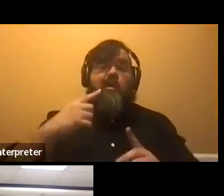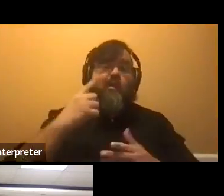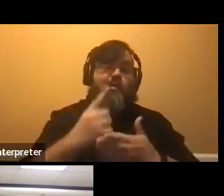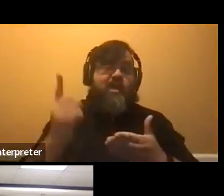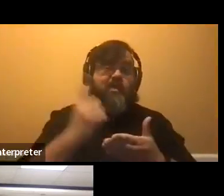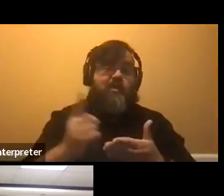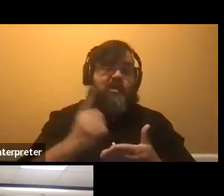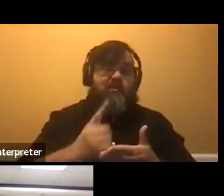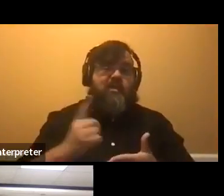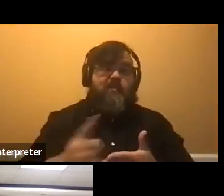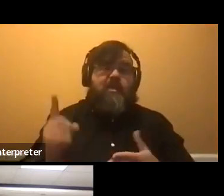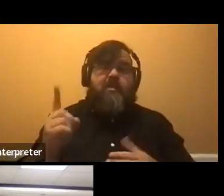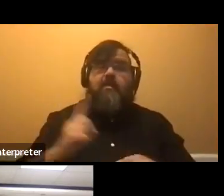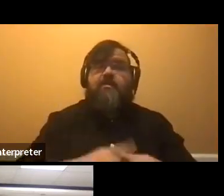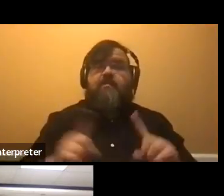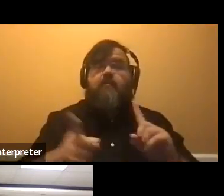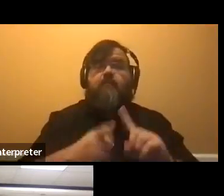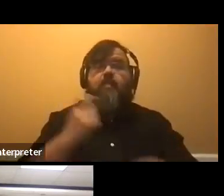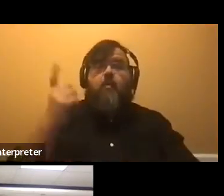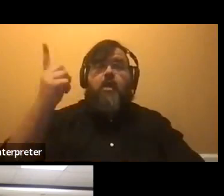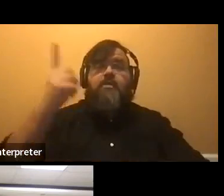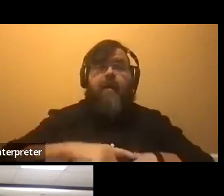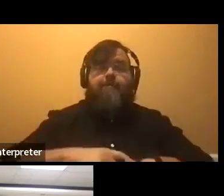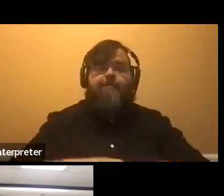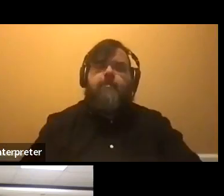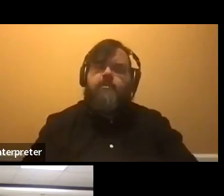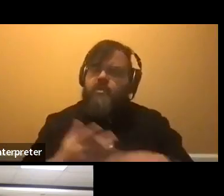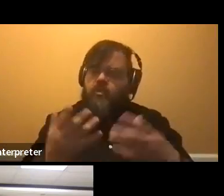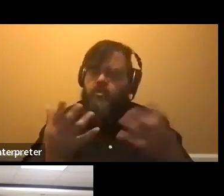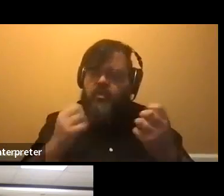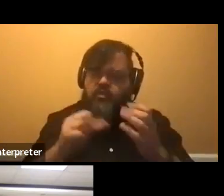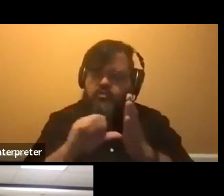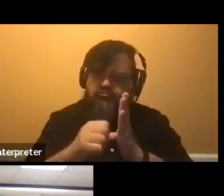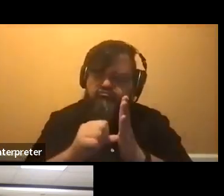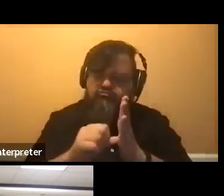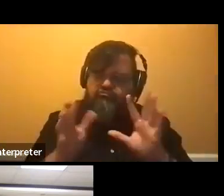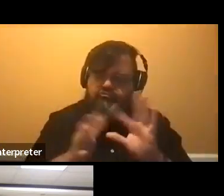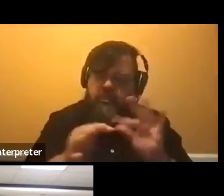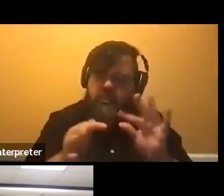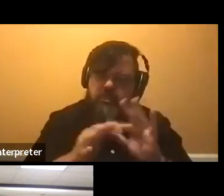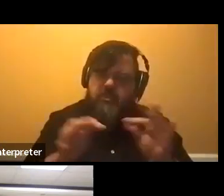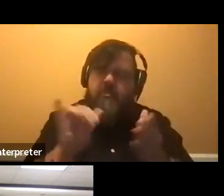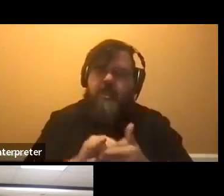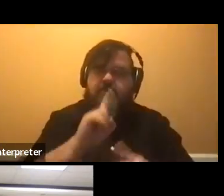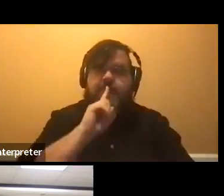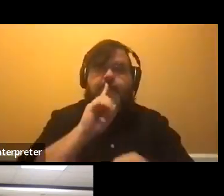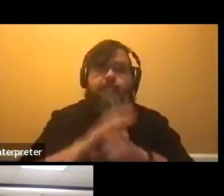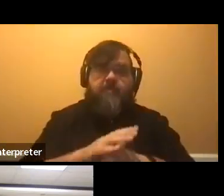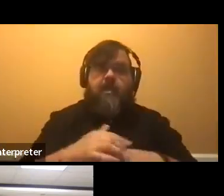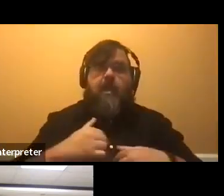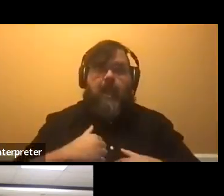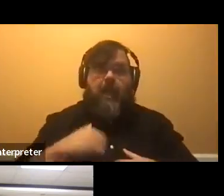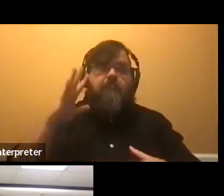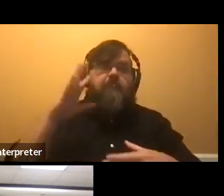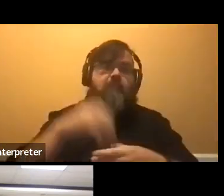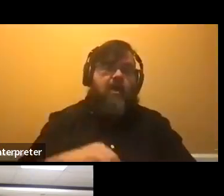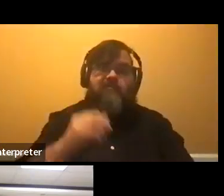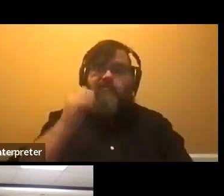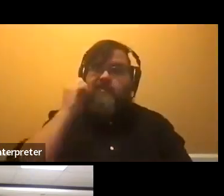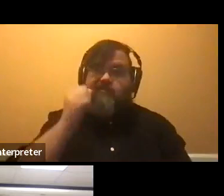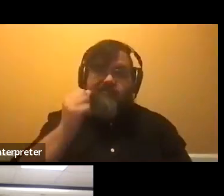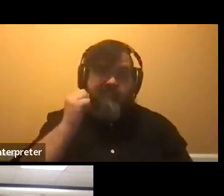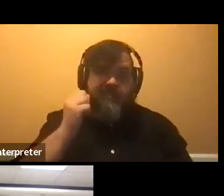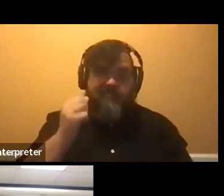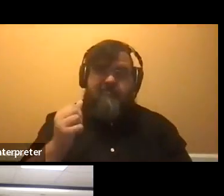different than if you did it one time. Um, so you want to make sure you're emphasizing that this is a commitment that I volunteer, that I'm in the children's ministry of my